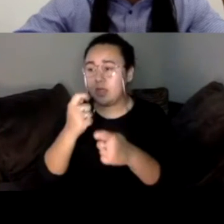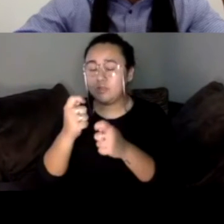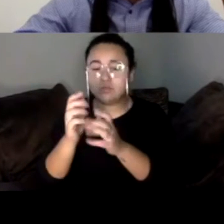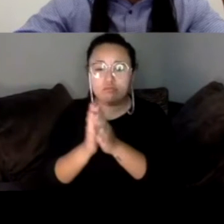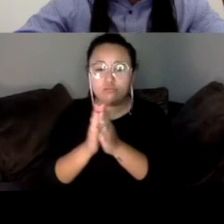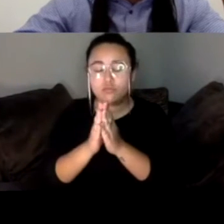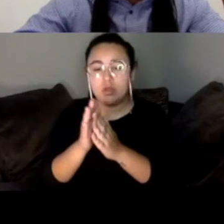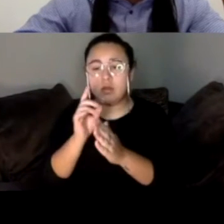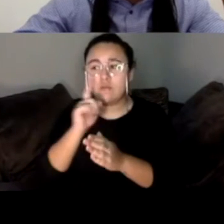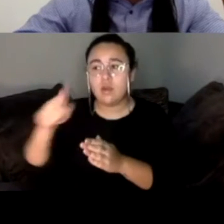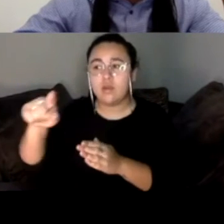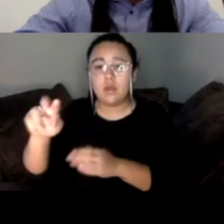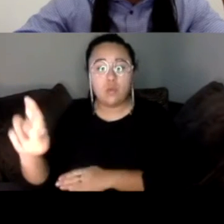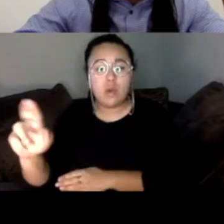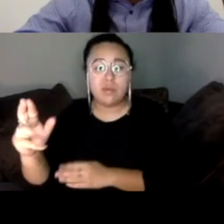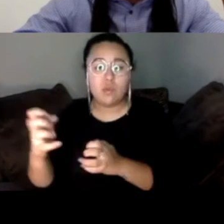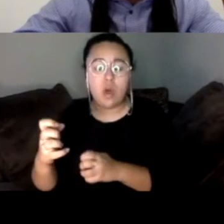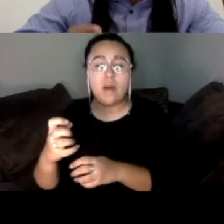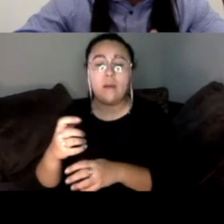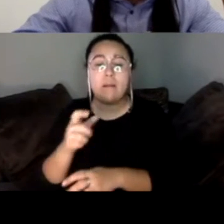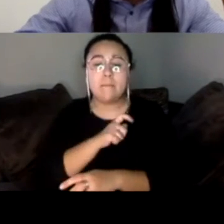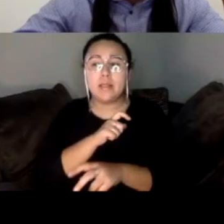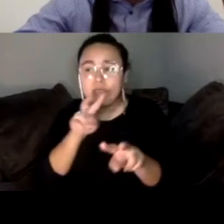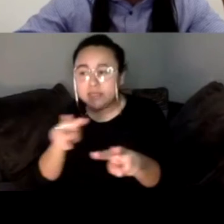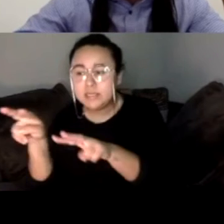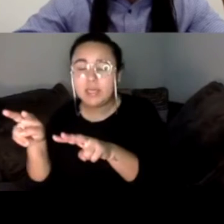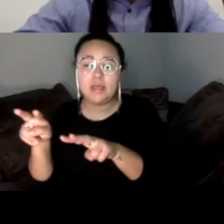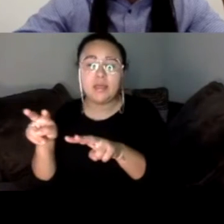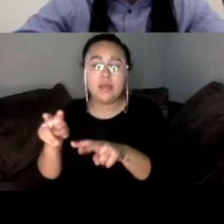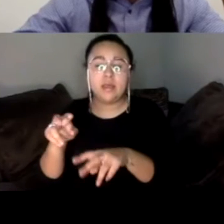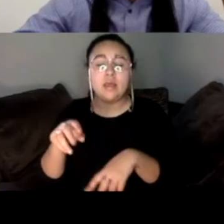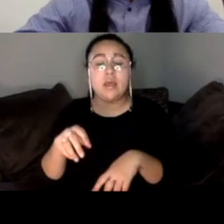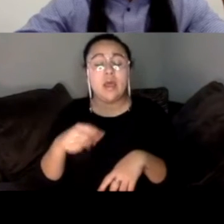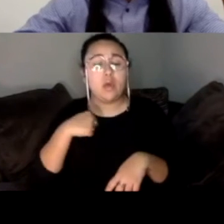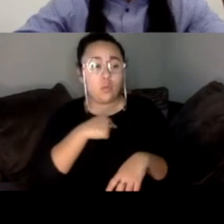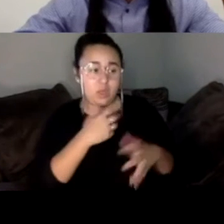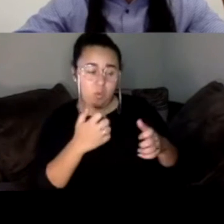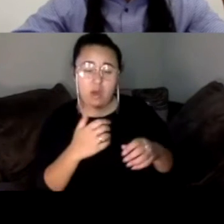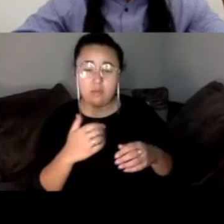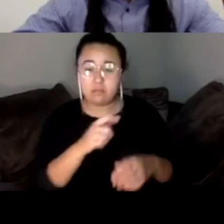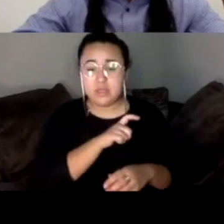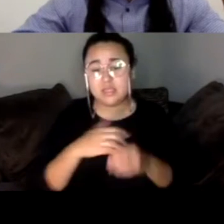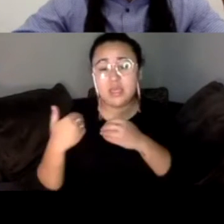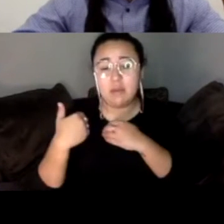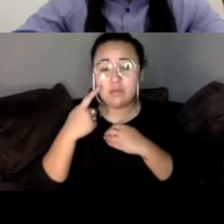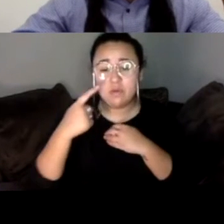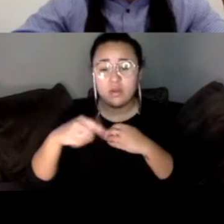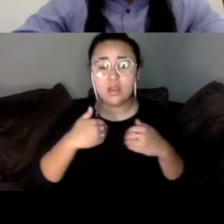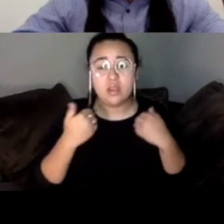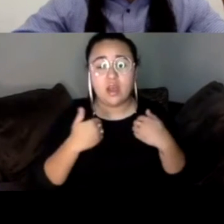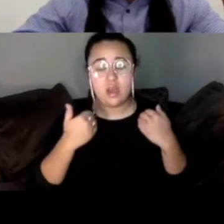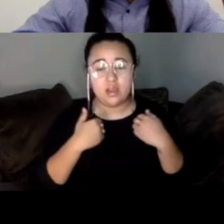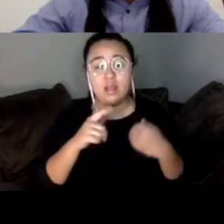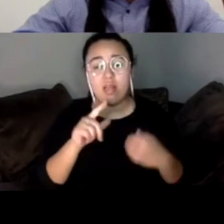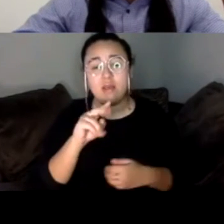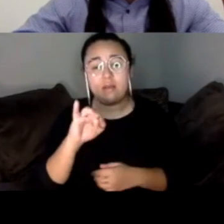policing and police accountability, especially like among young Latinxs. Um, and so, you know, like beyond just talking